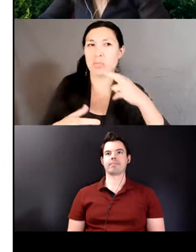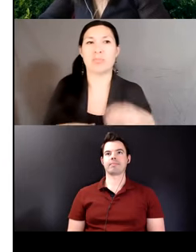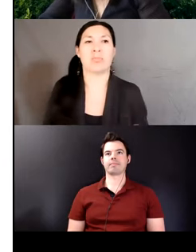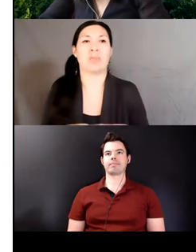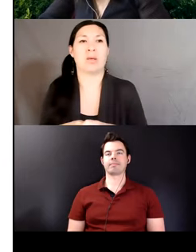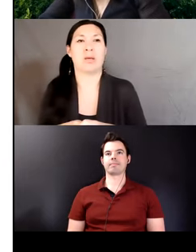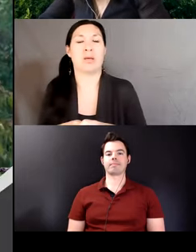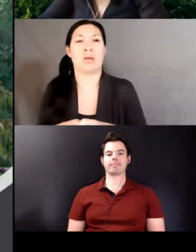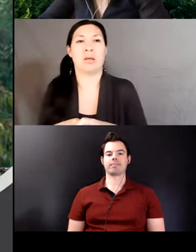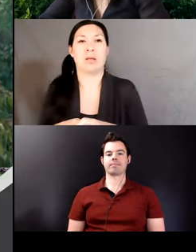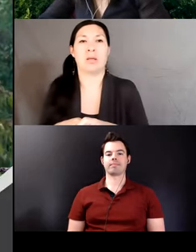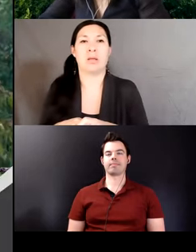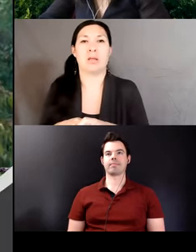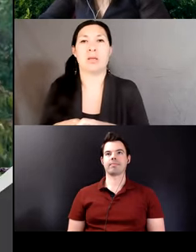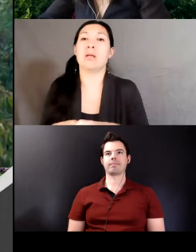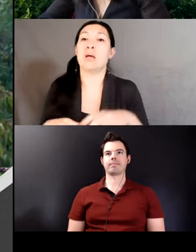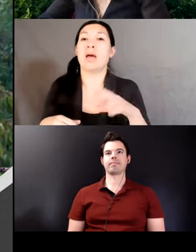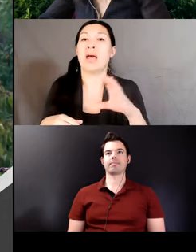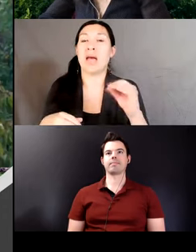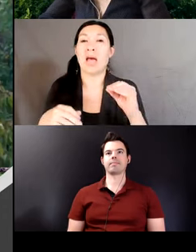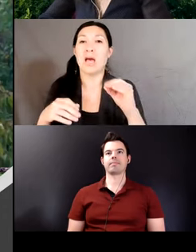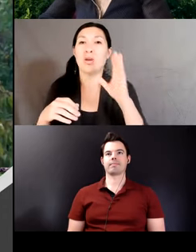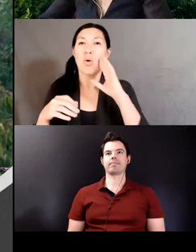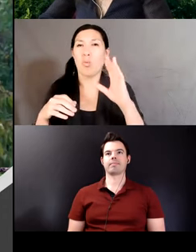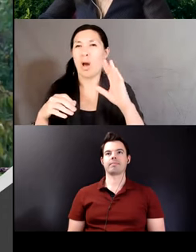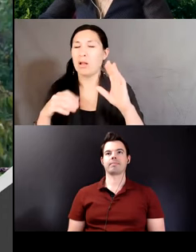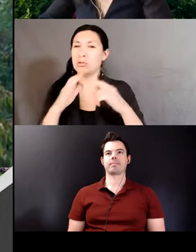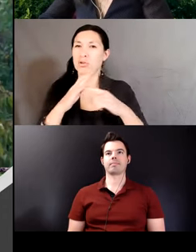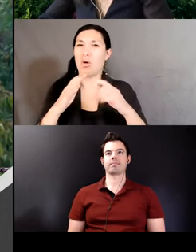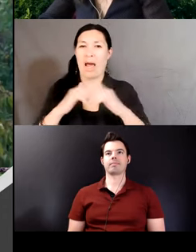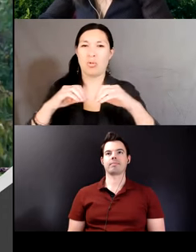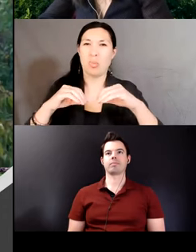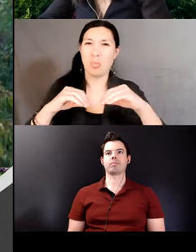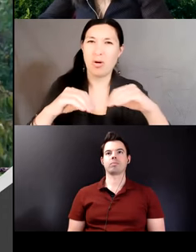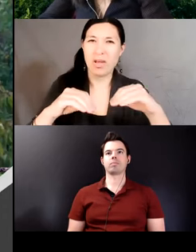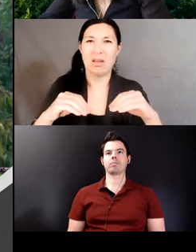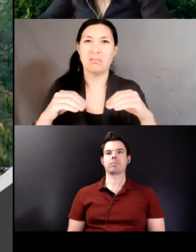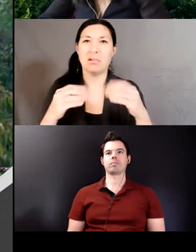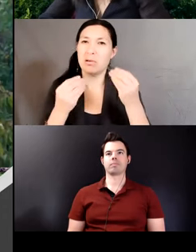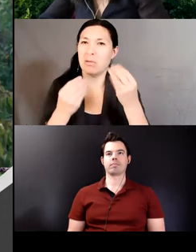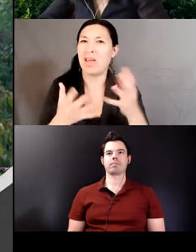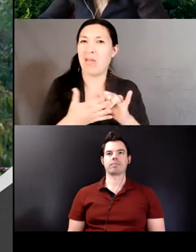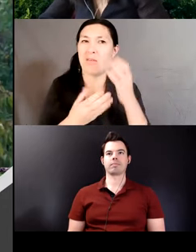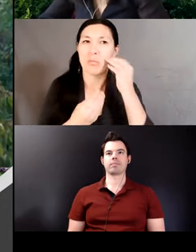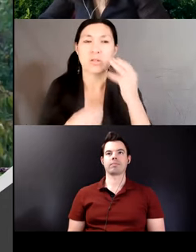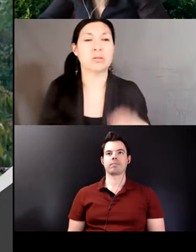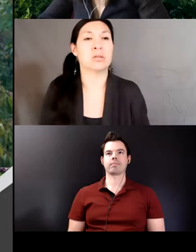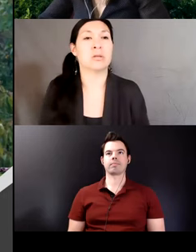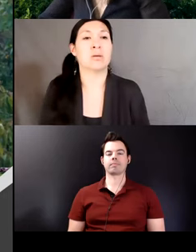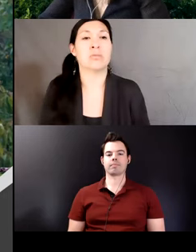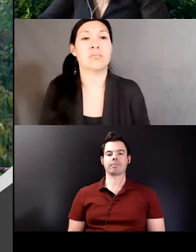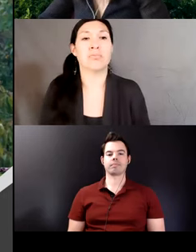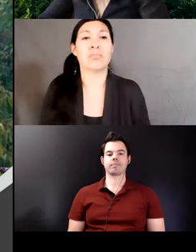to convey similar information complex suffixes convey a meaning as a unit compositional meanings